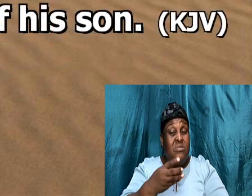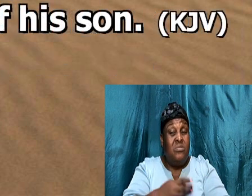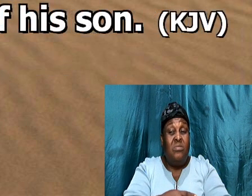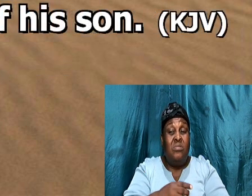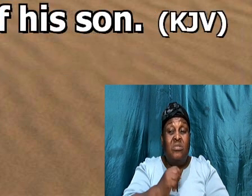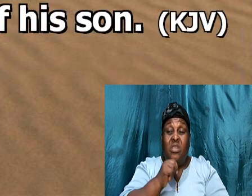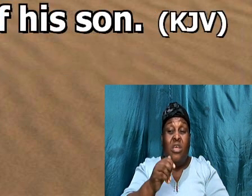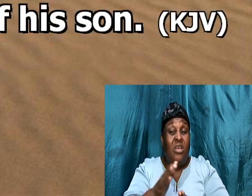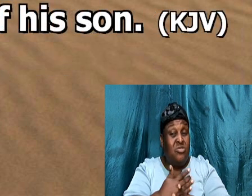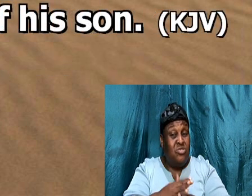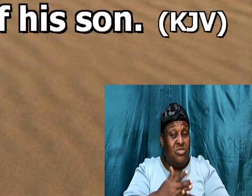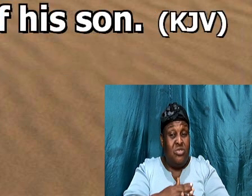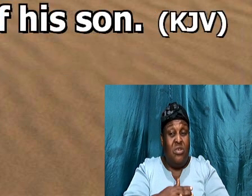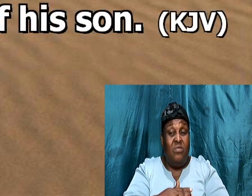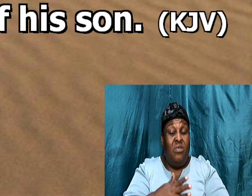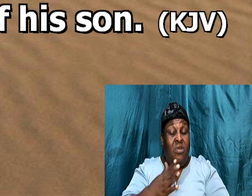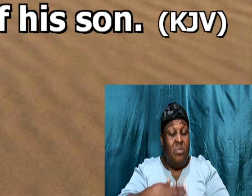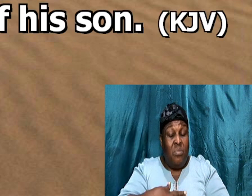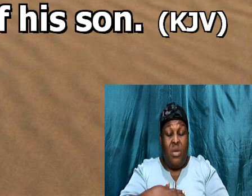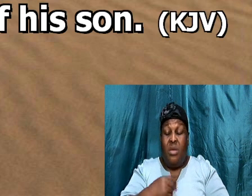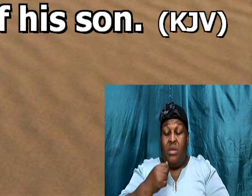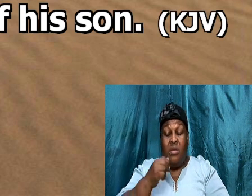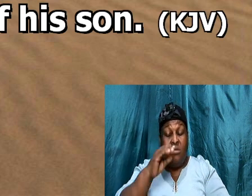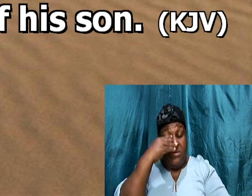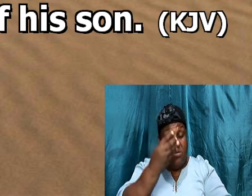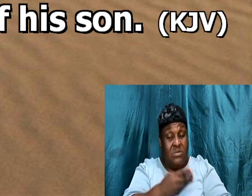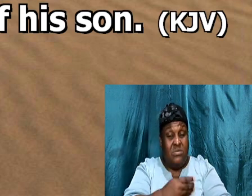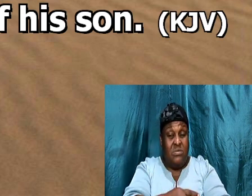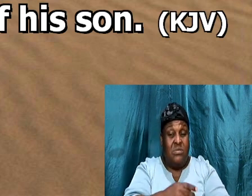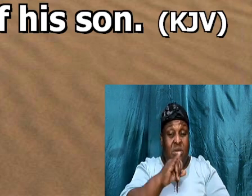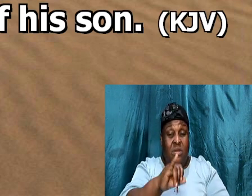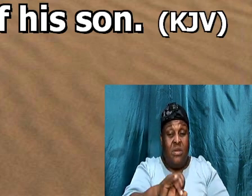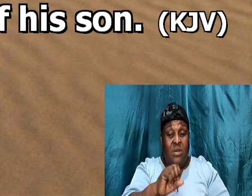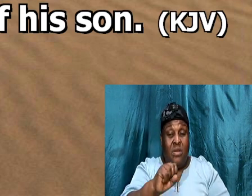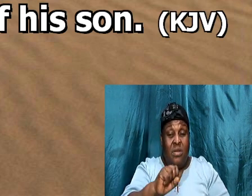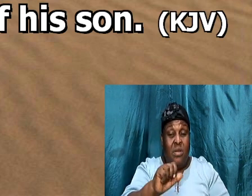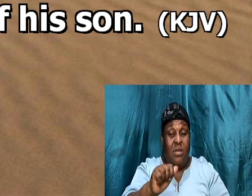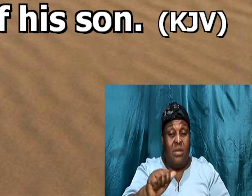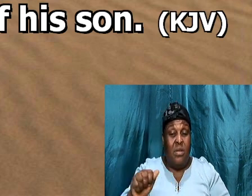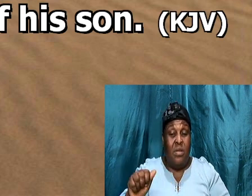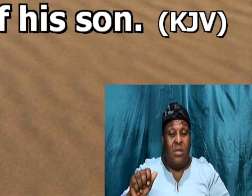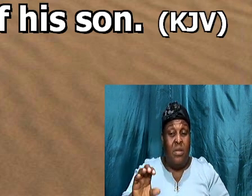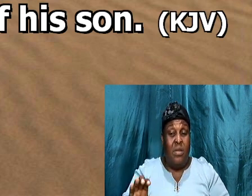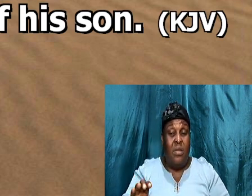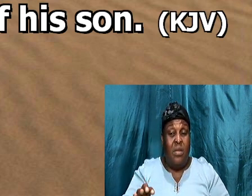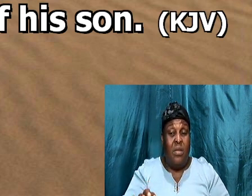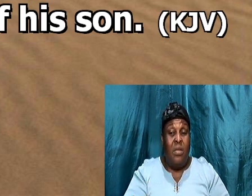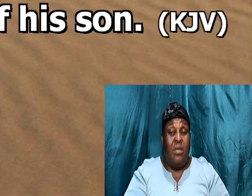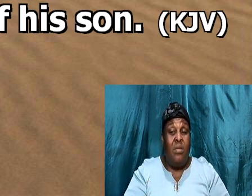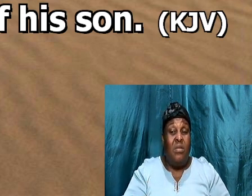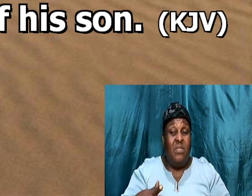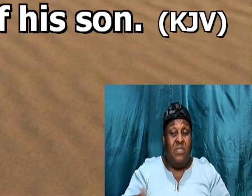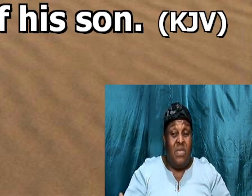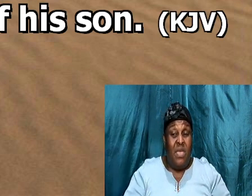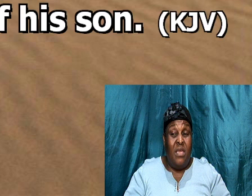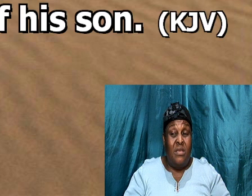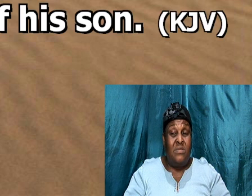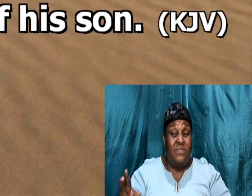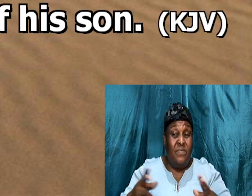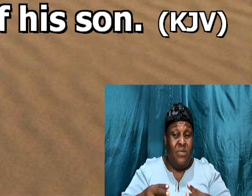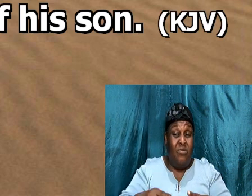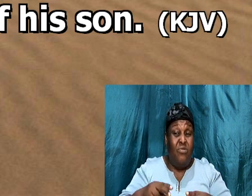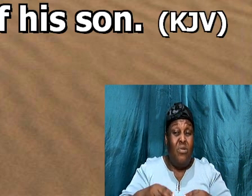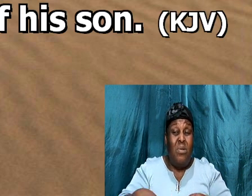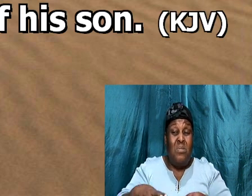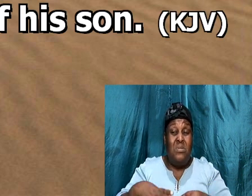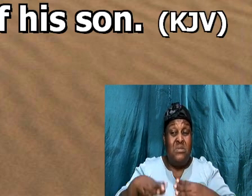look, what verse 11 says, it says, the mother, the distressed, Abraham, greatly, because, it concerned, his